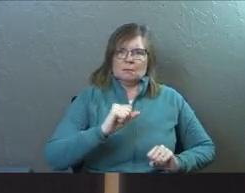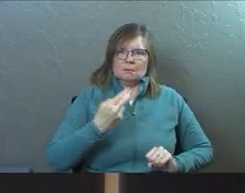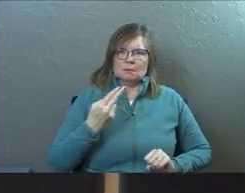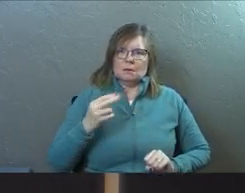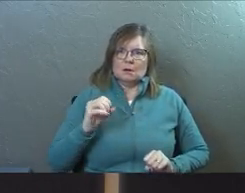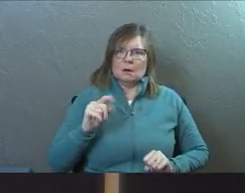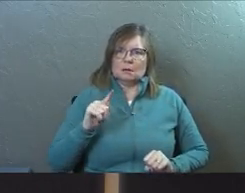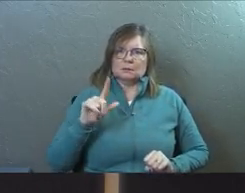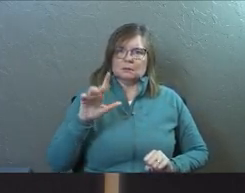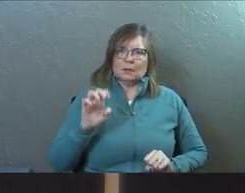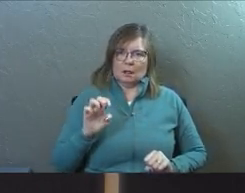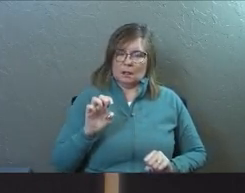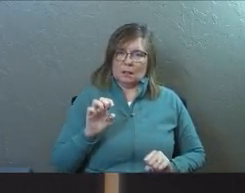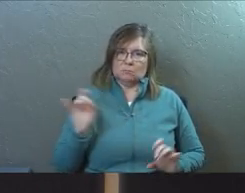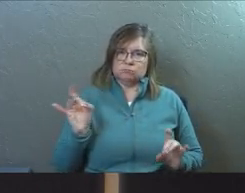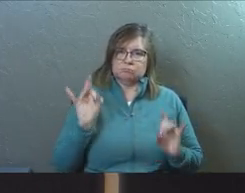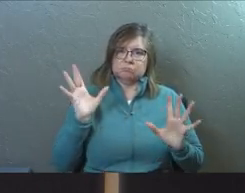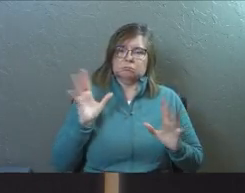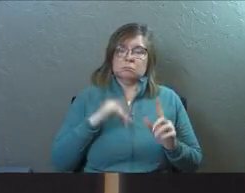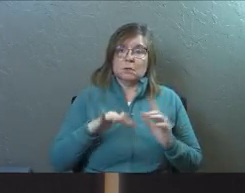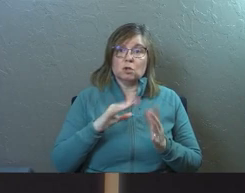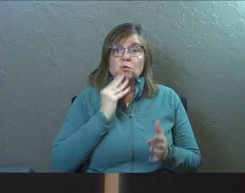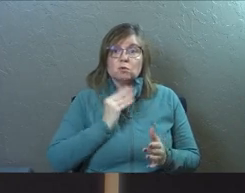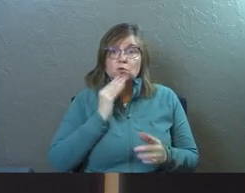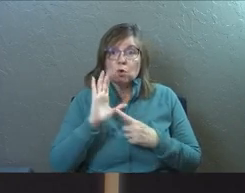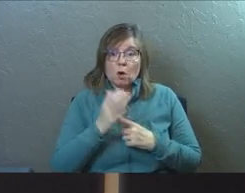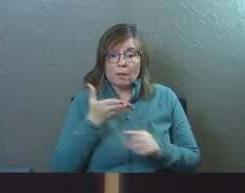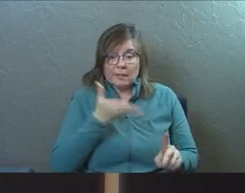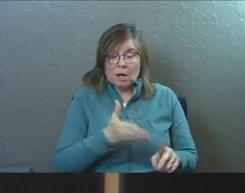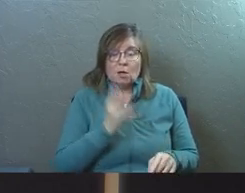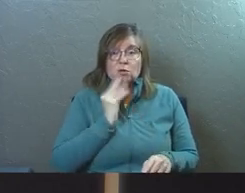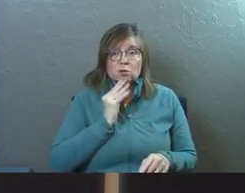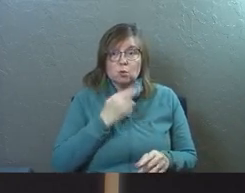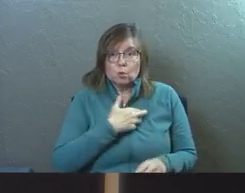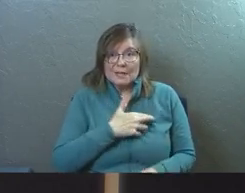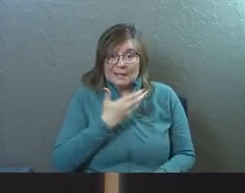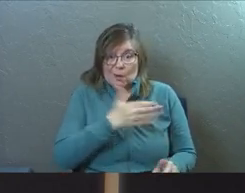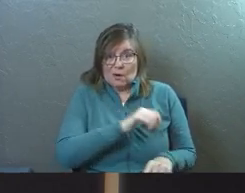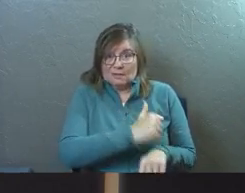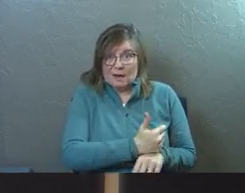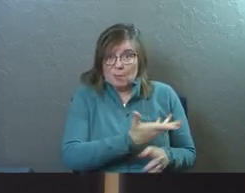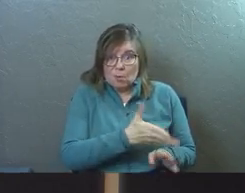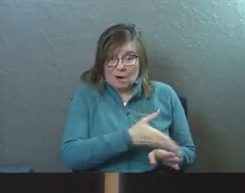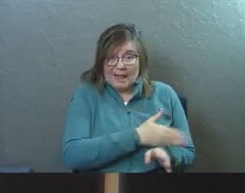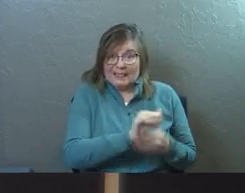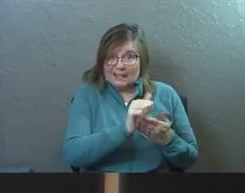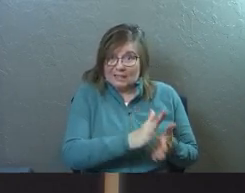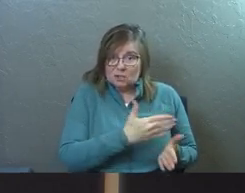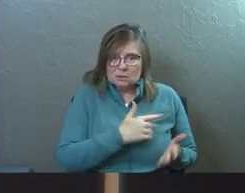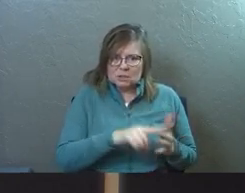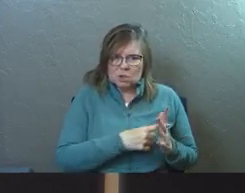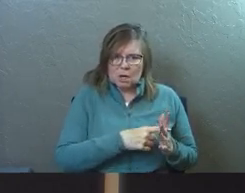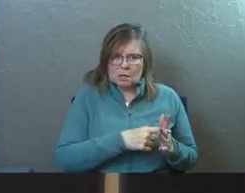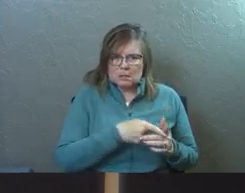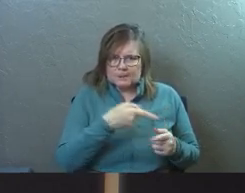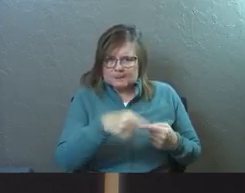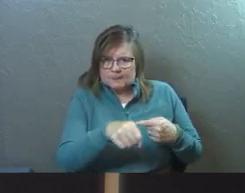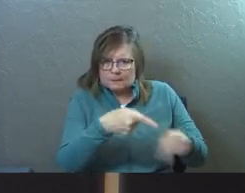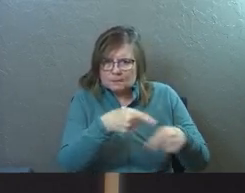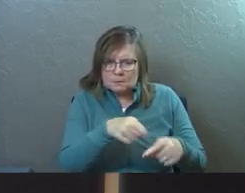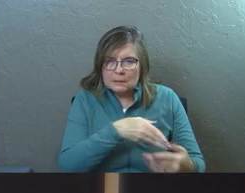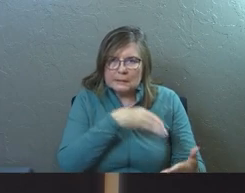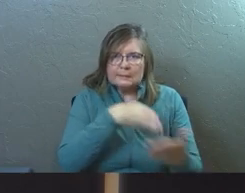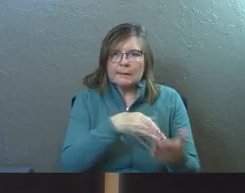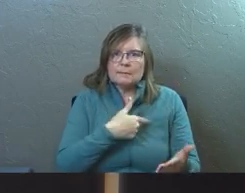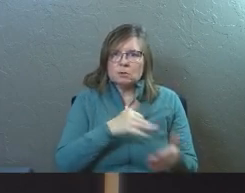born into. And so the Jewish culture that was there and the Jewish religion that was there and the leaders there, they started to come against God's